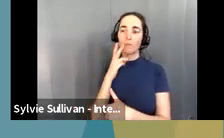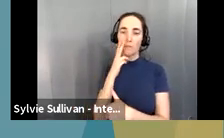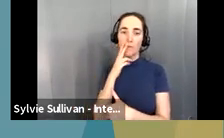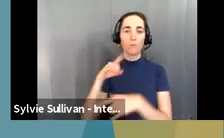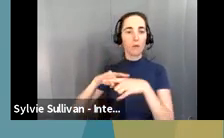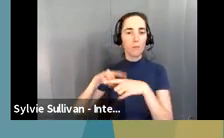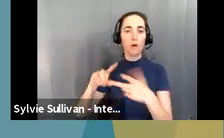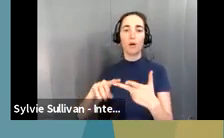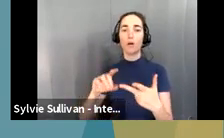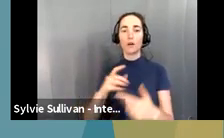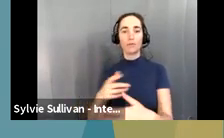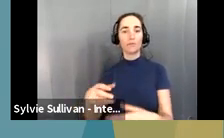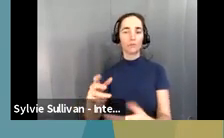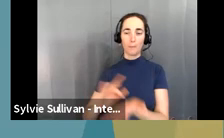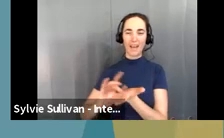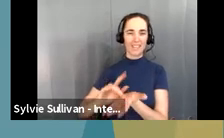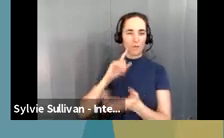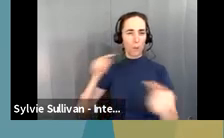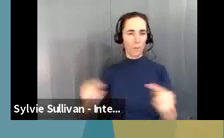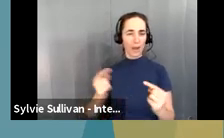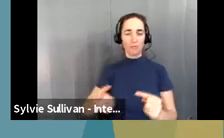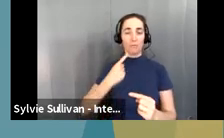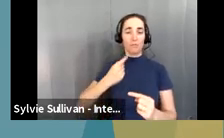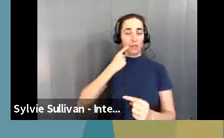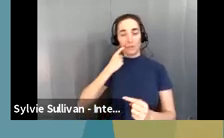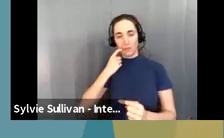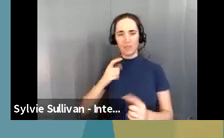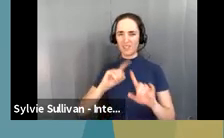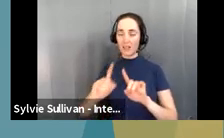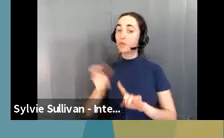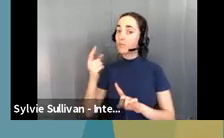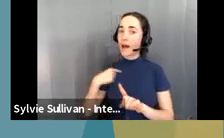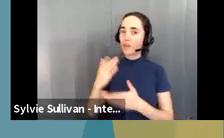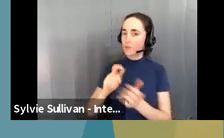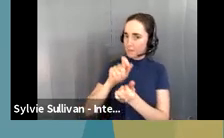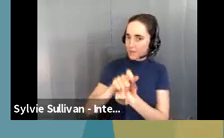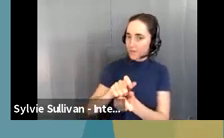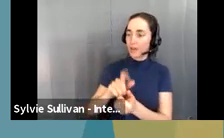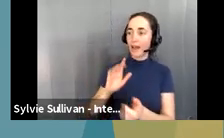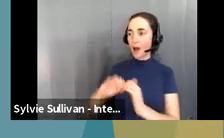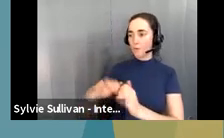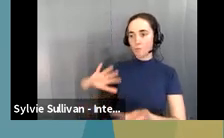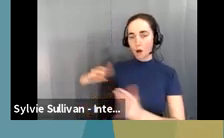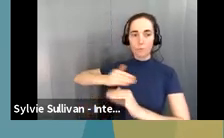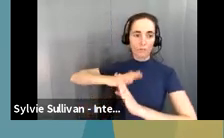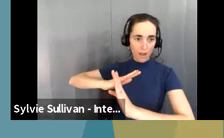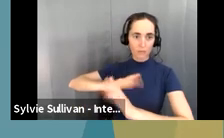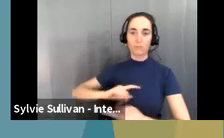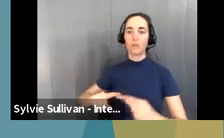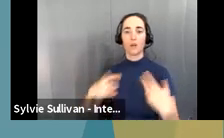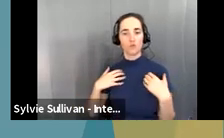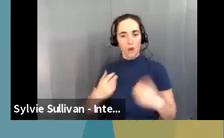specific things in these, um, three areas in terms of prevention, wellness, and, um, treatment.